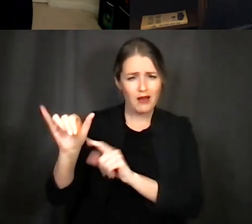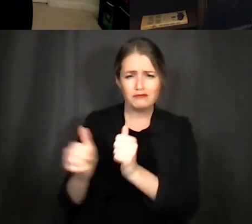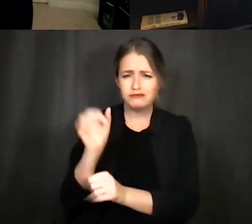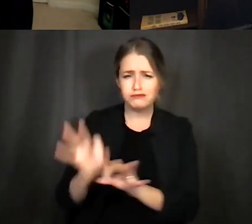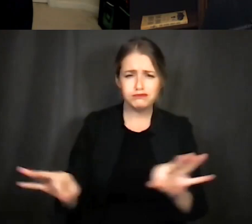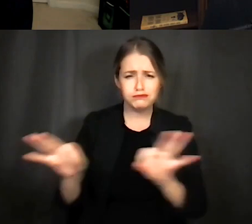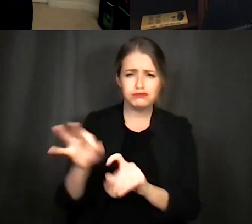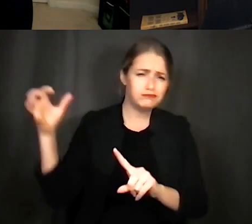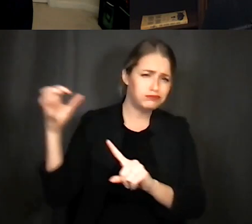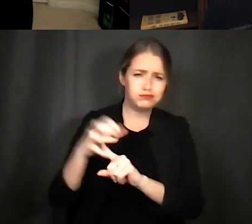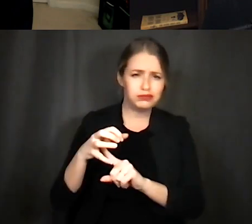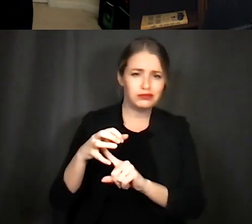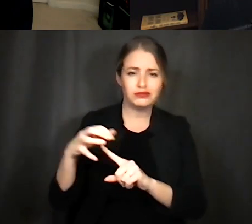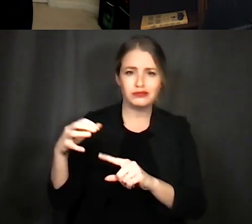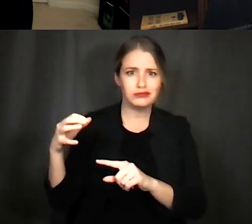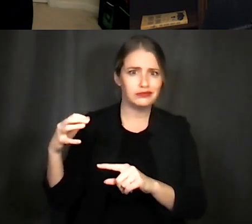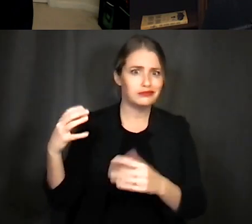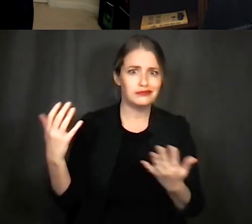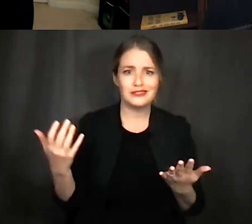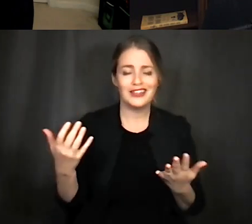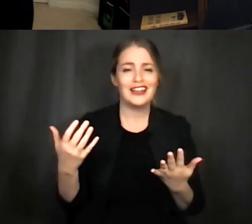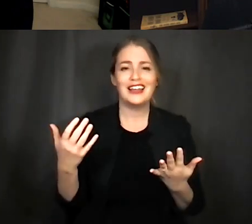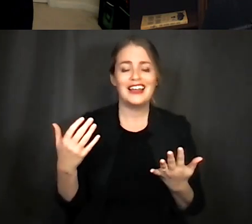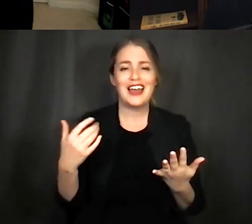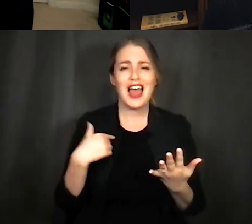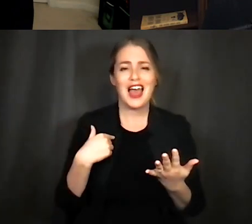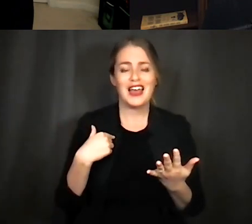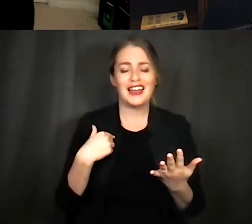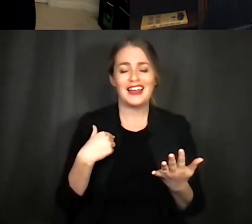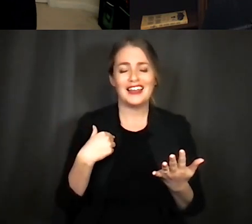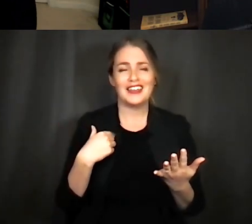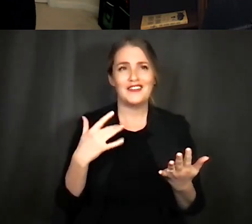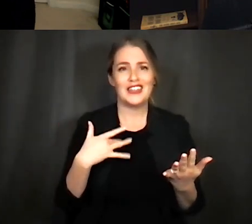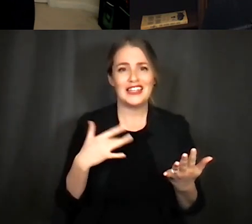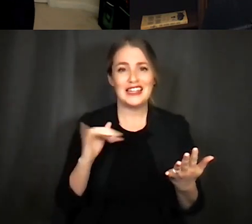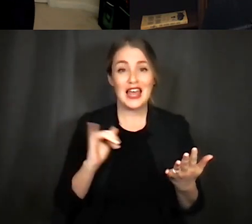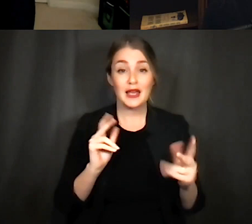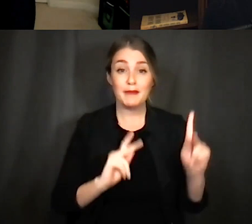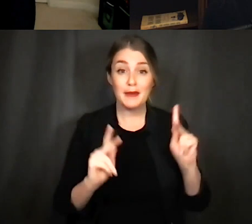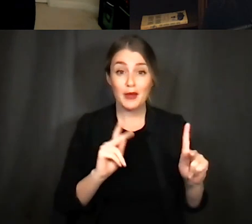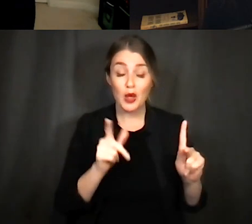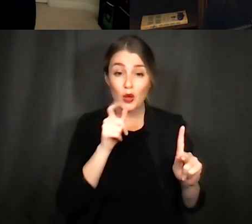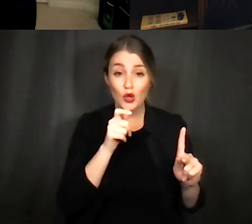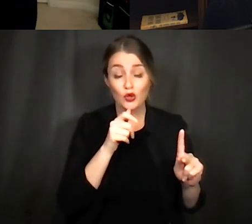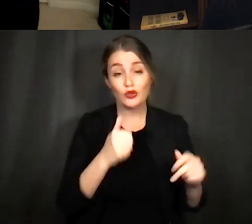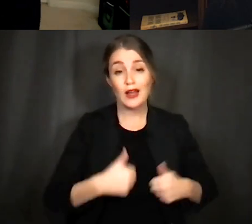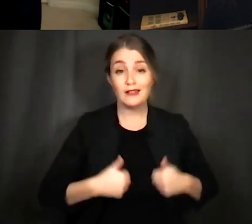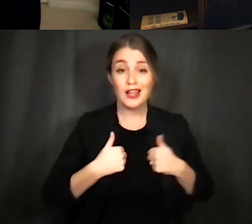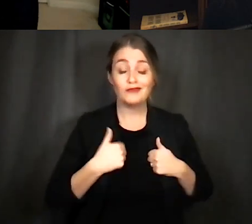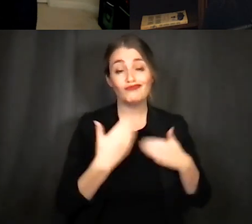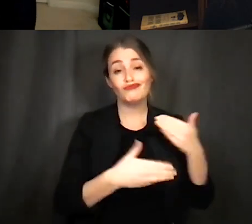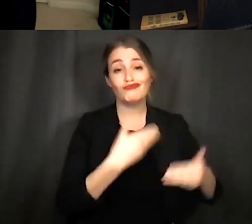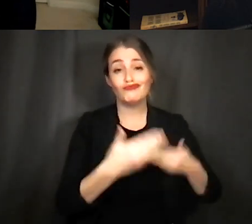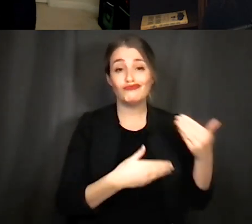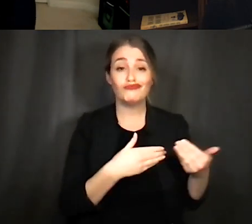question and i i applaud people who can make it through their lives without wanting to ever